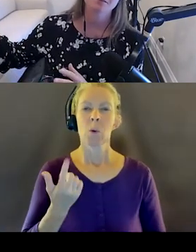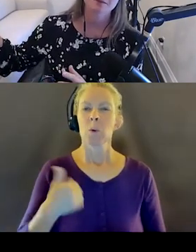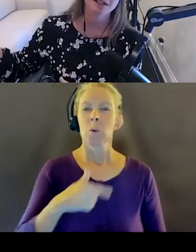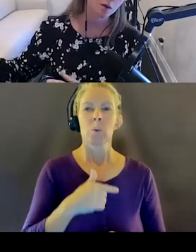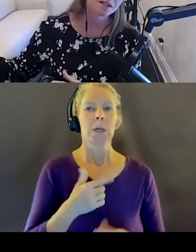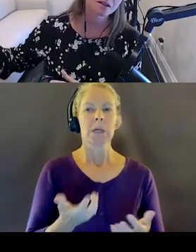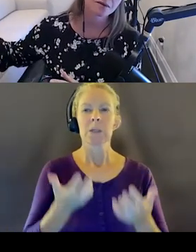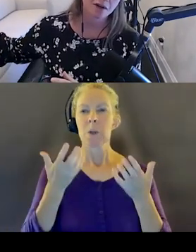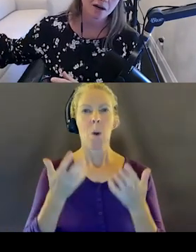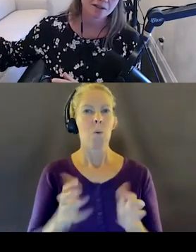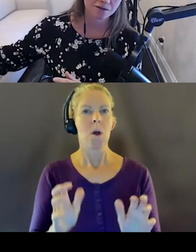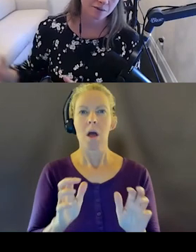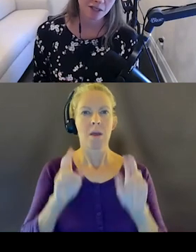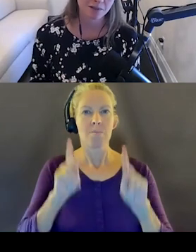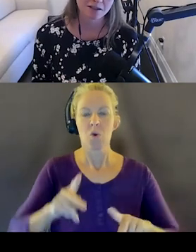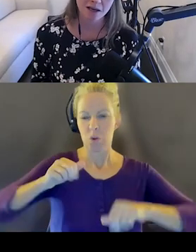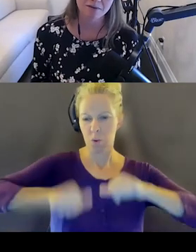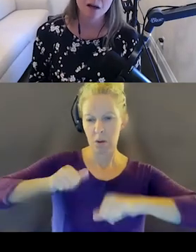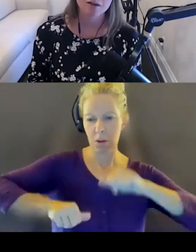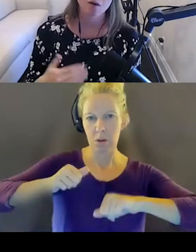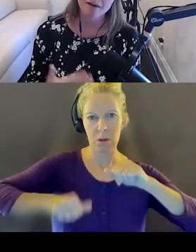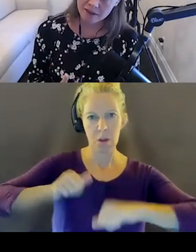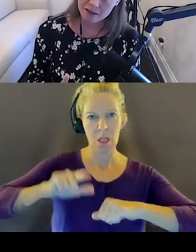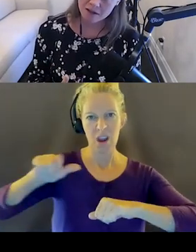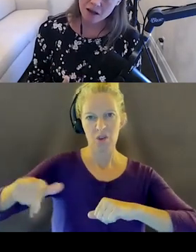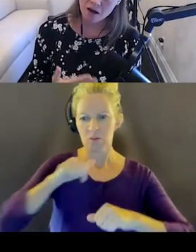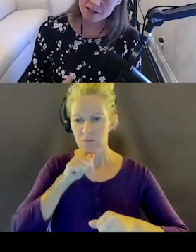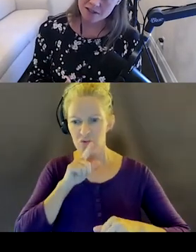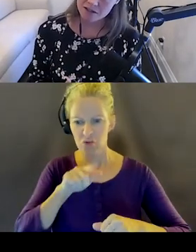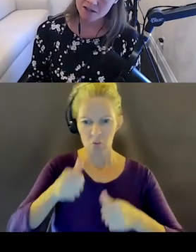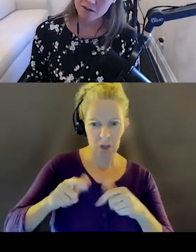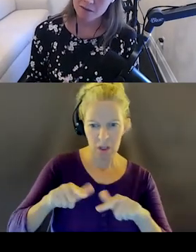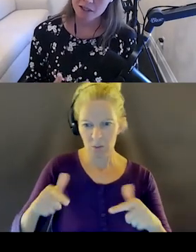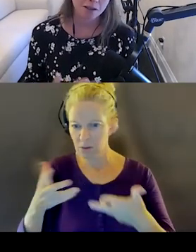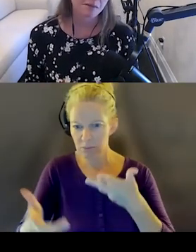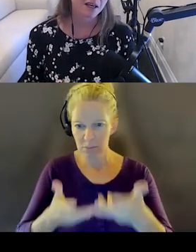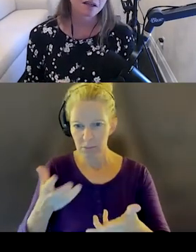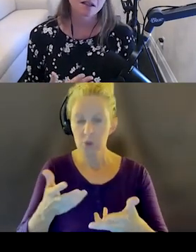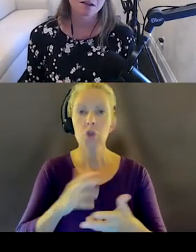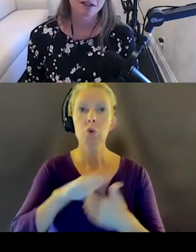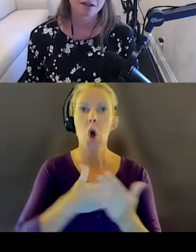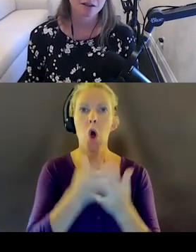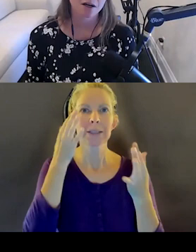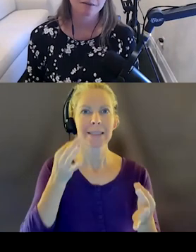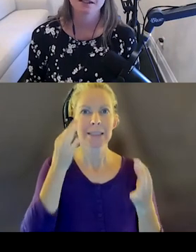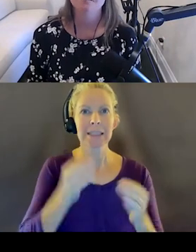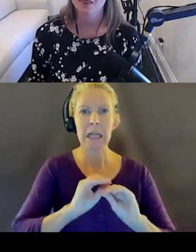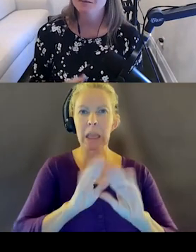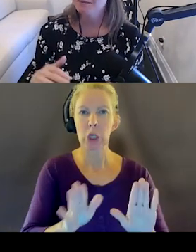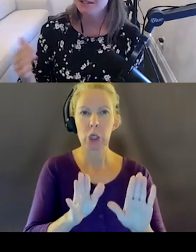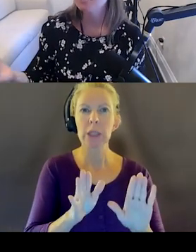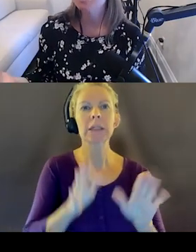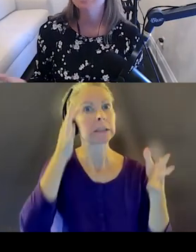be in question for our downstream teammates dev. So everything, all these decisions need to be clearly made and need to be clearly documented.